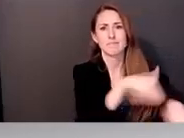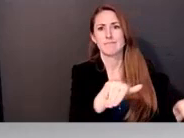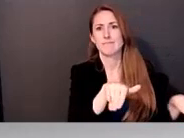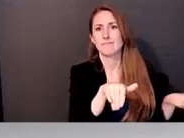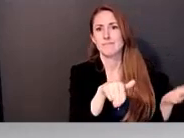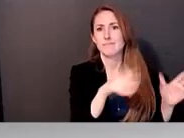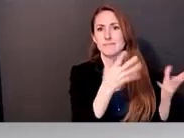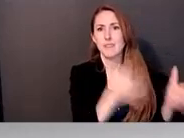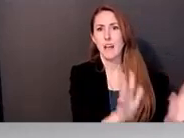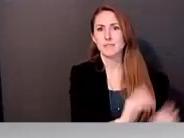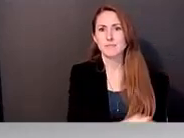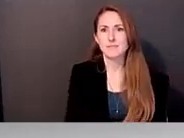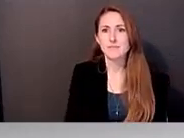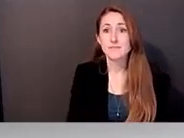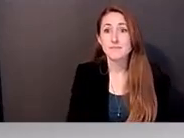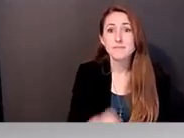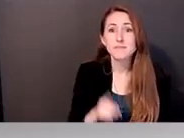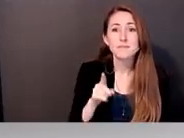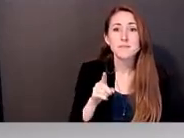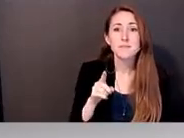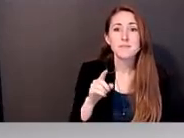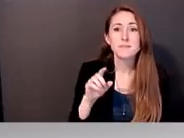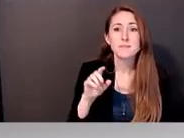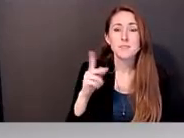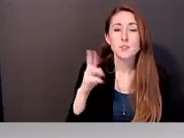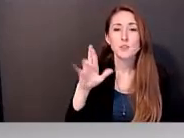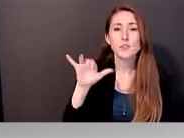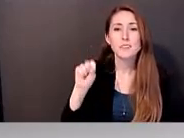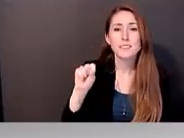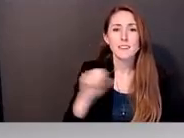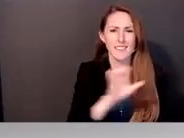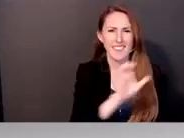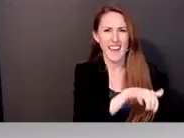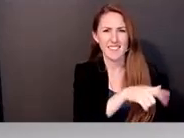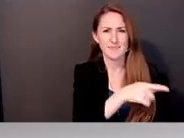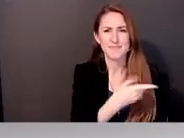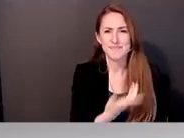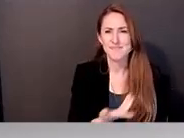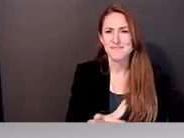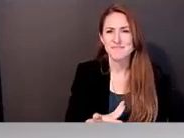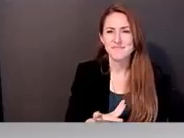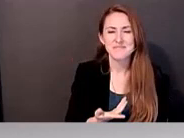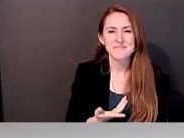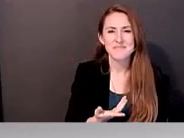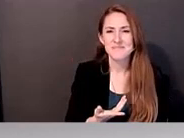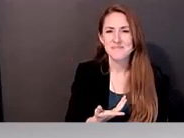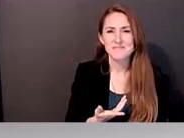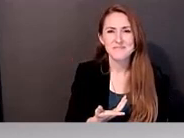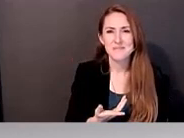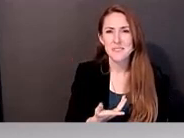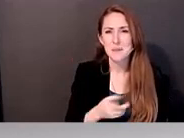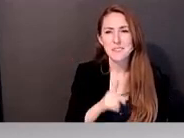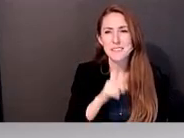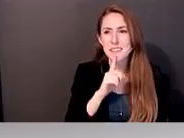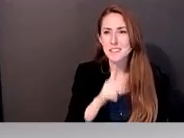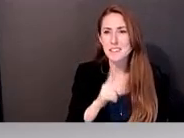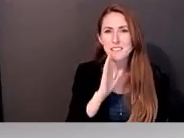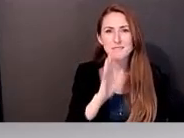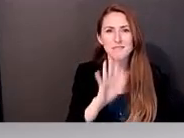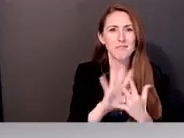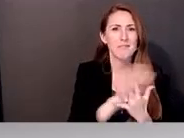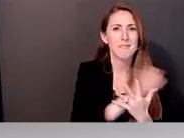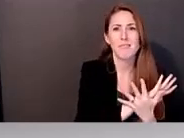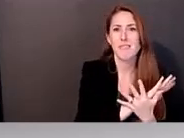I think the latter in this case, it was like such a de-emphasization, if that's if saying that right,